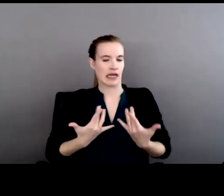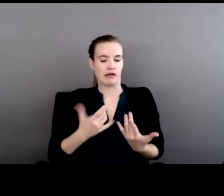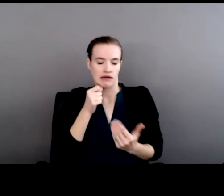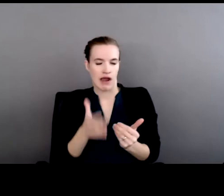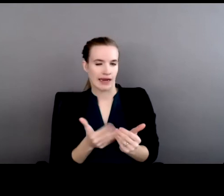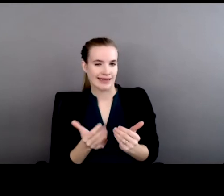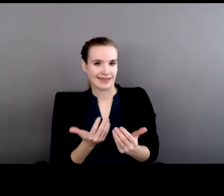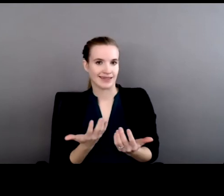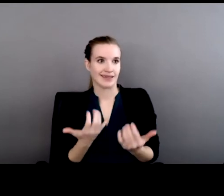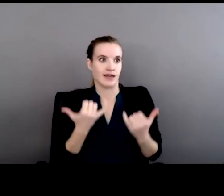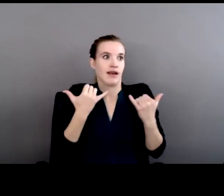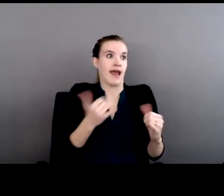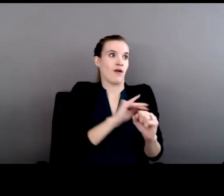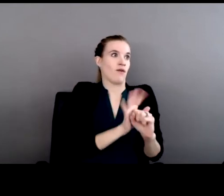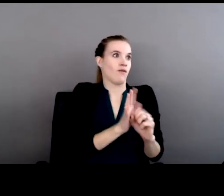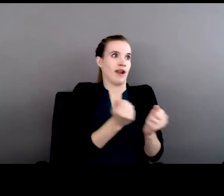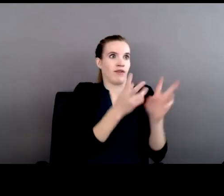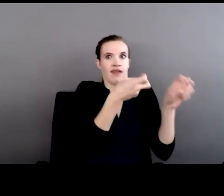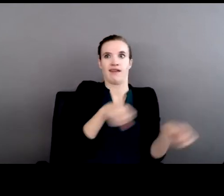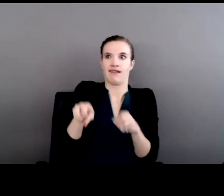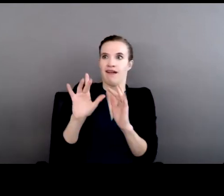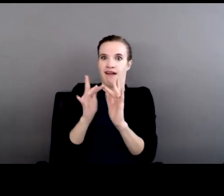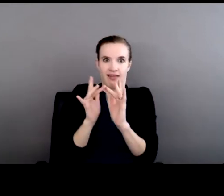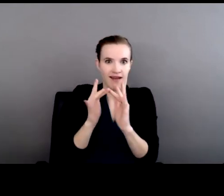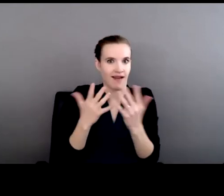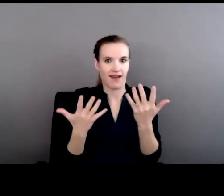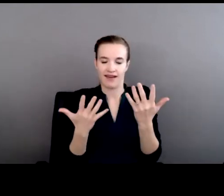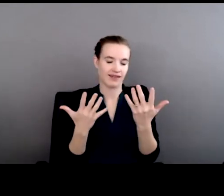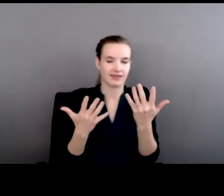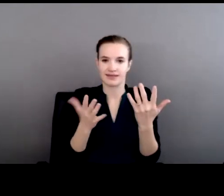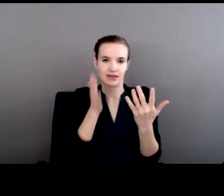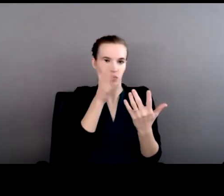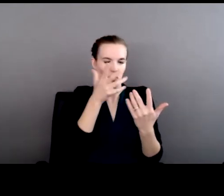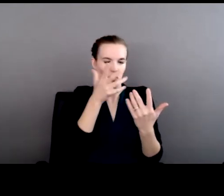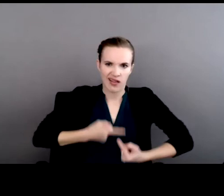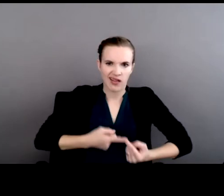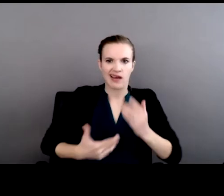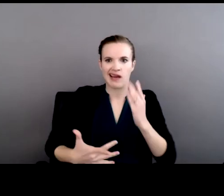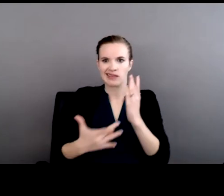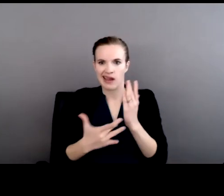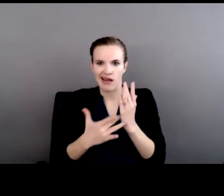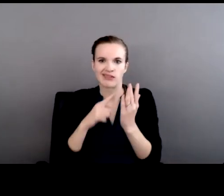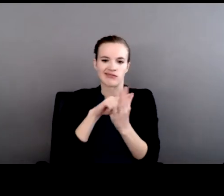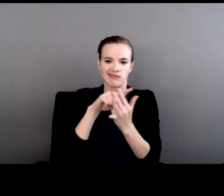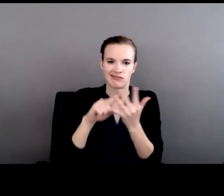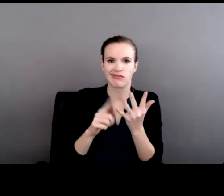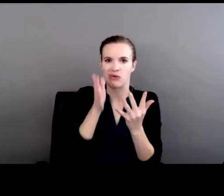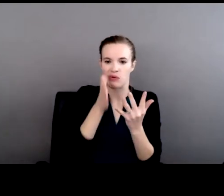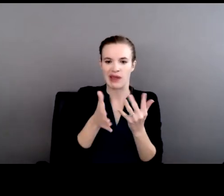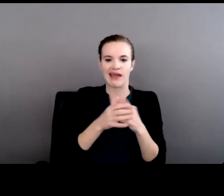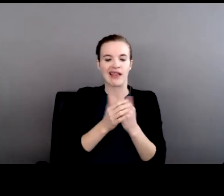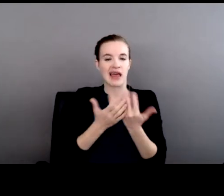online and there's always going to be, you know, challenges with everybody getting the tech right. And I know that there's been a